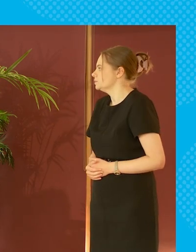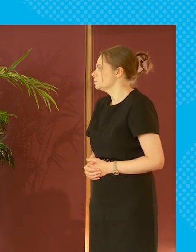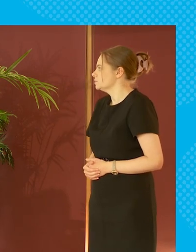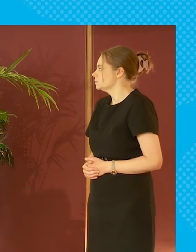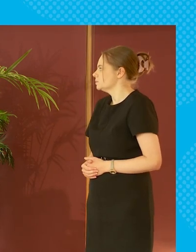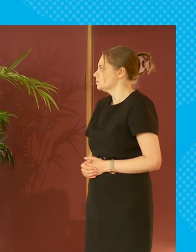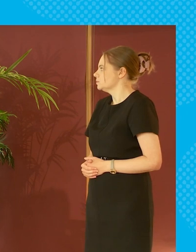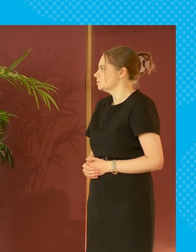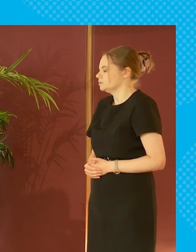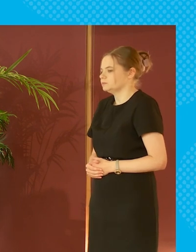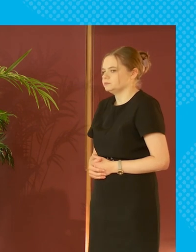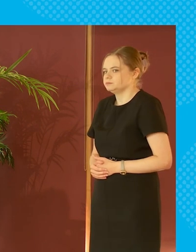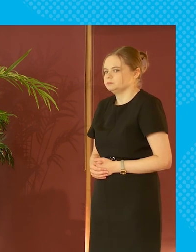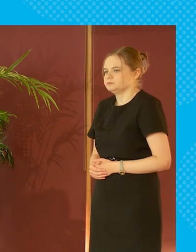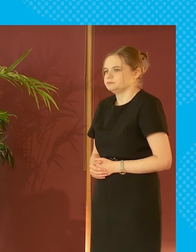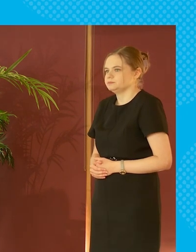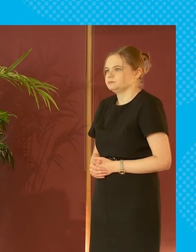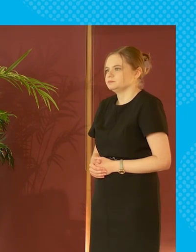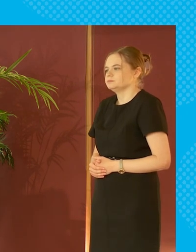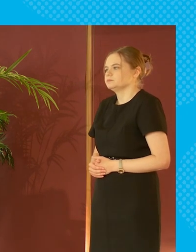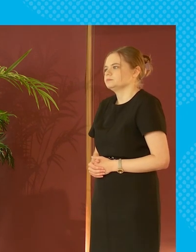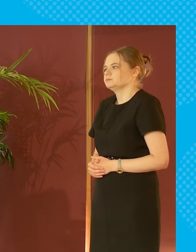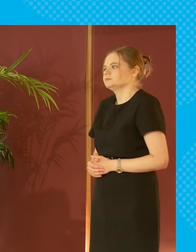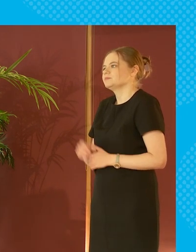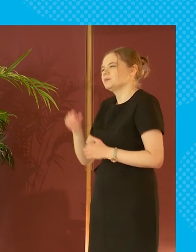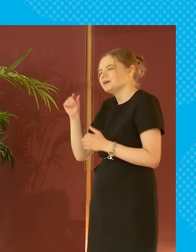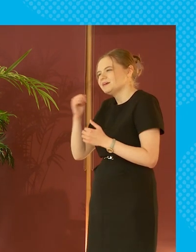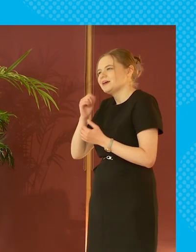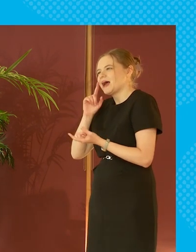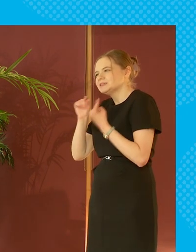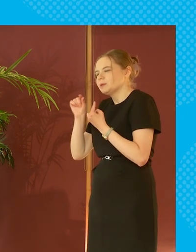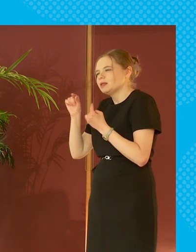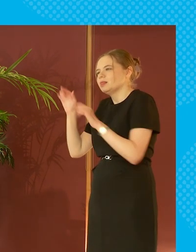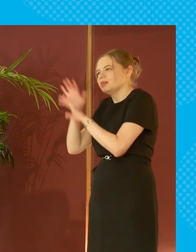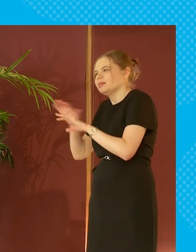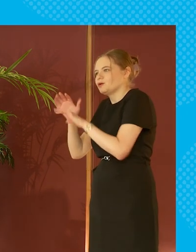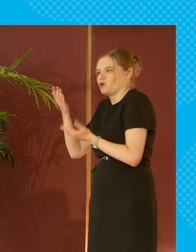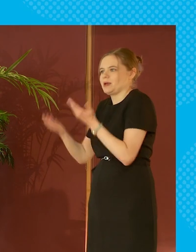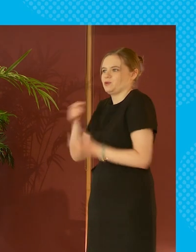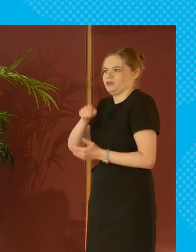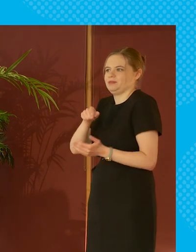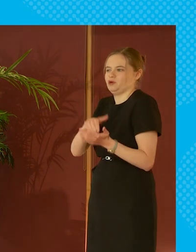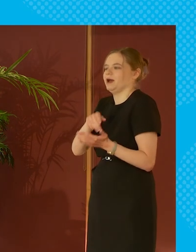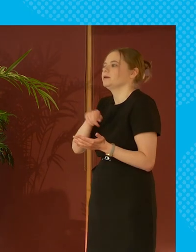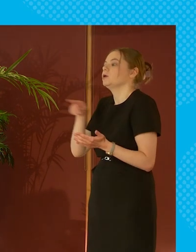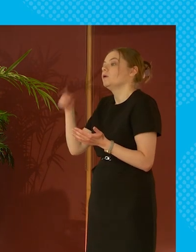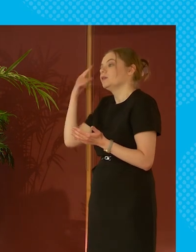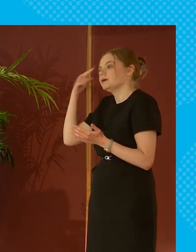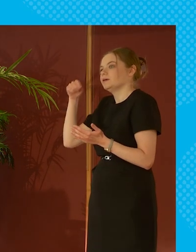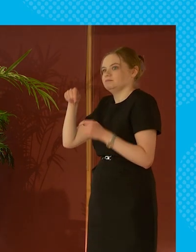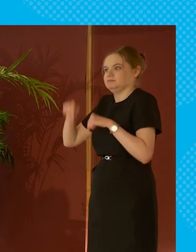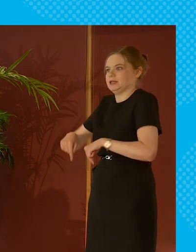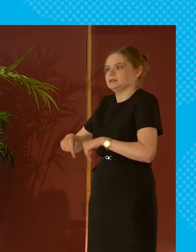like this is slightly more kind of very fairy answer than the excellent that margaret's just given but i do think part of it is about